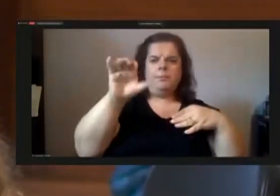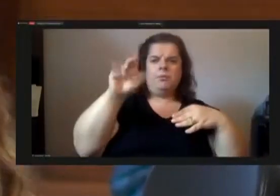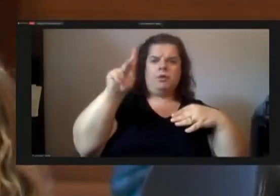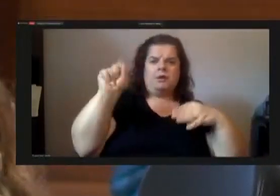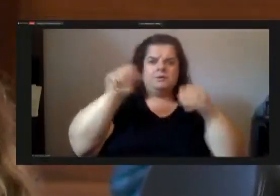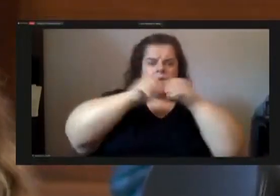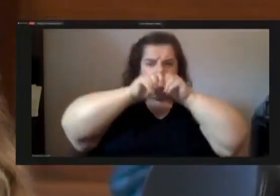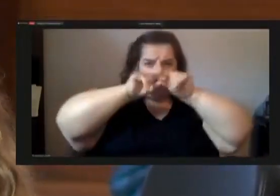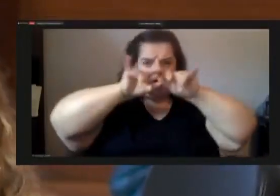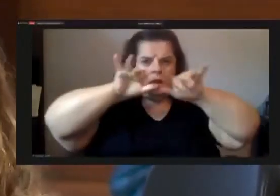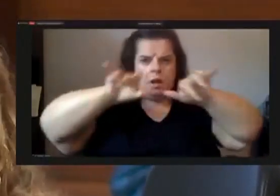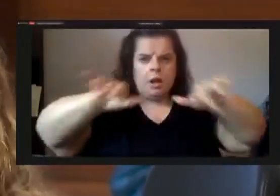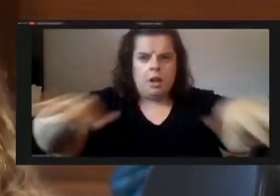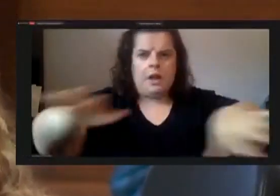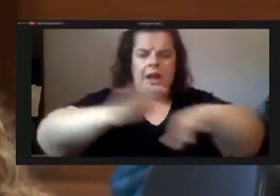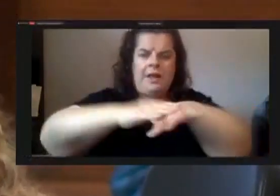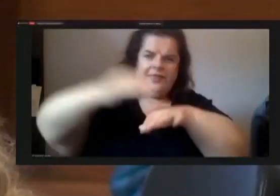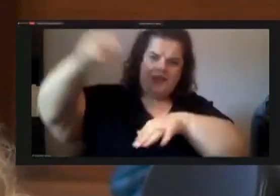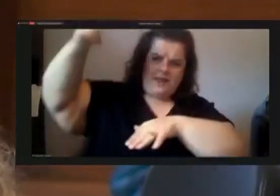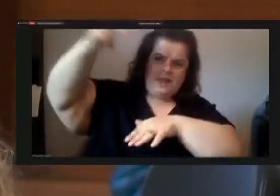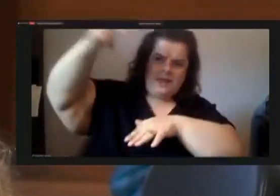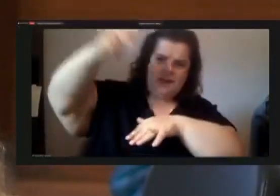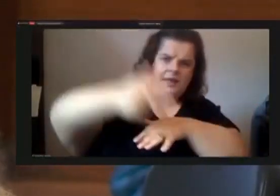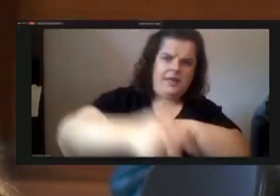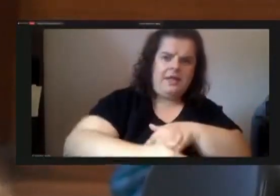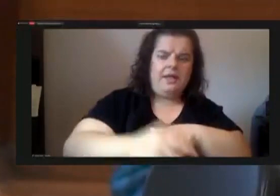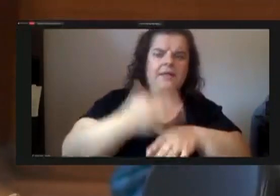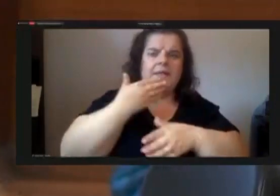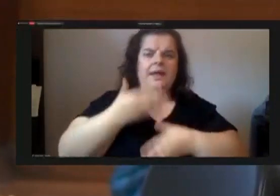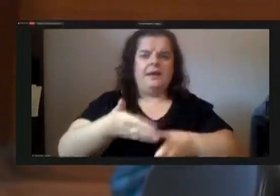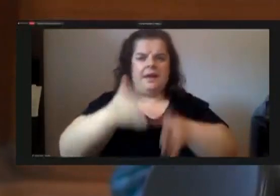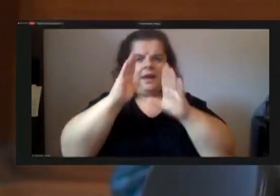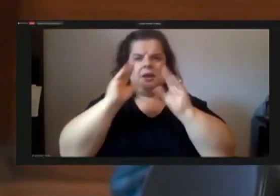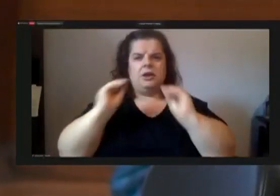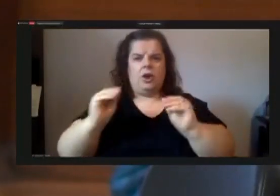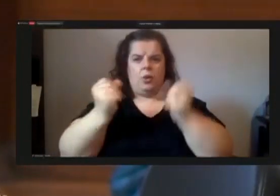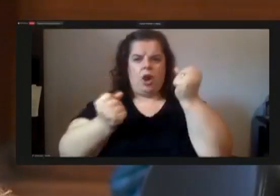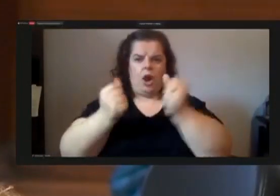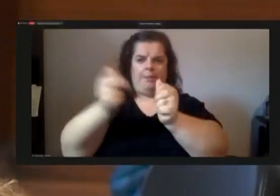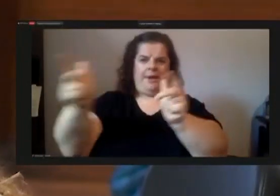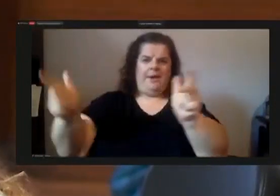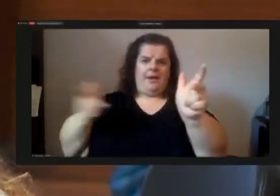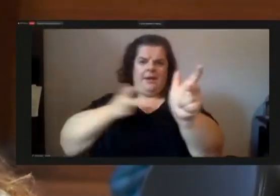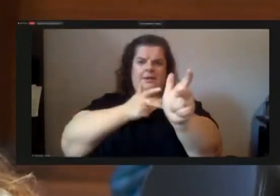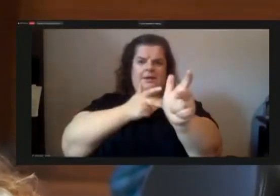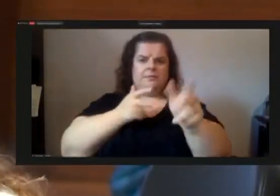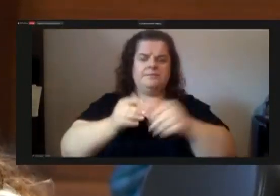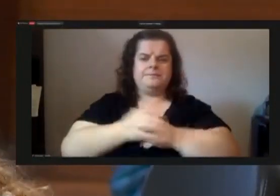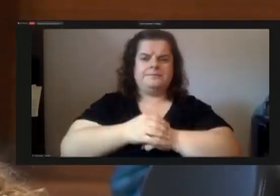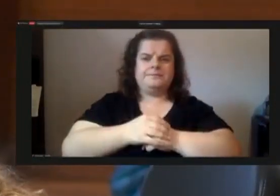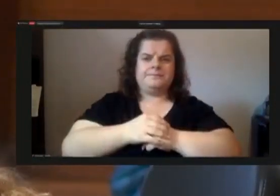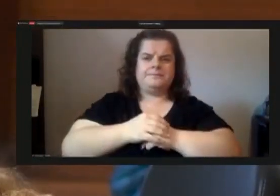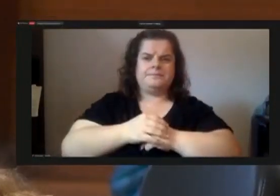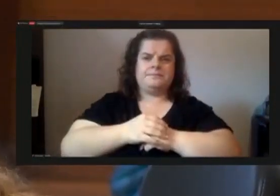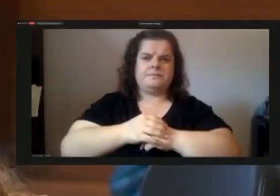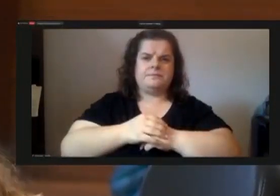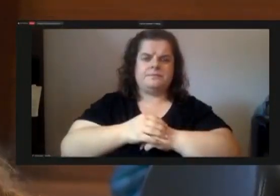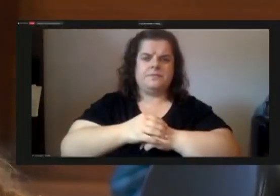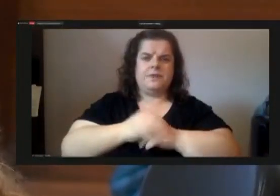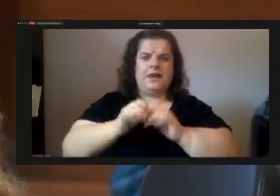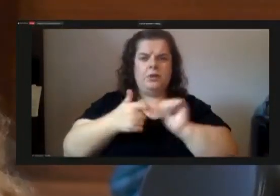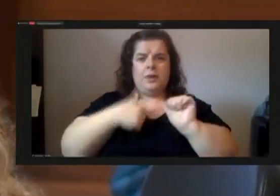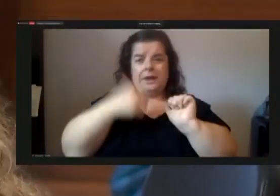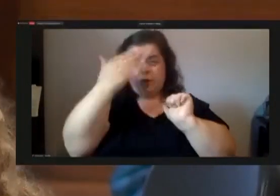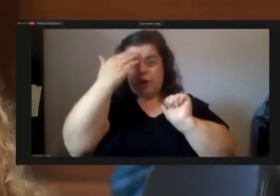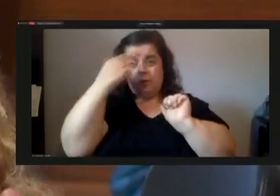on that steep hill thank god there was not another car behind him how do i know about these